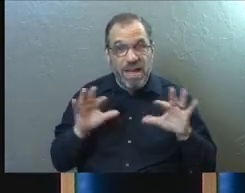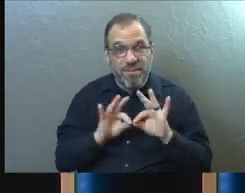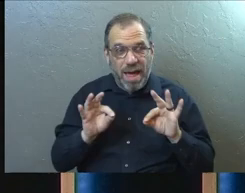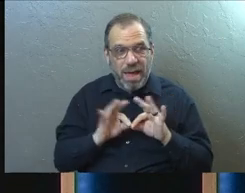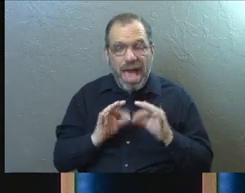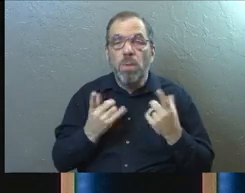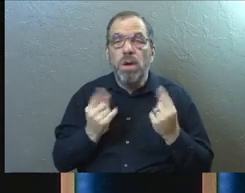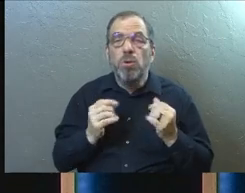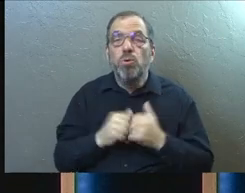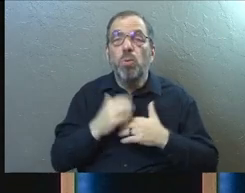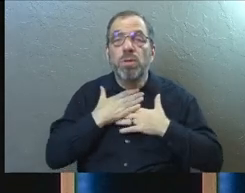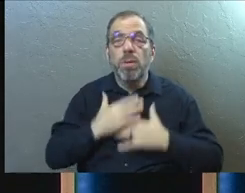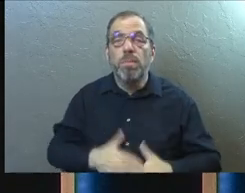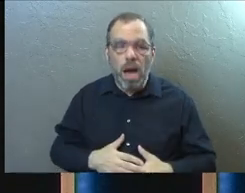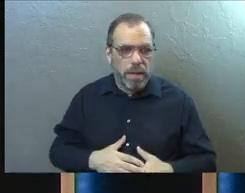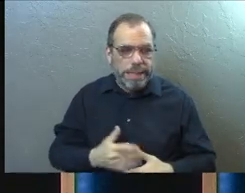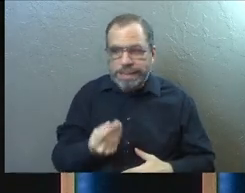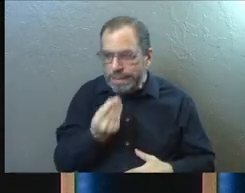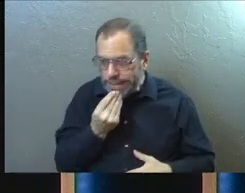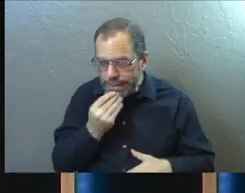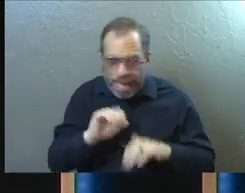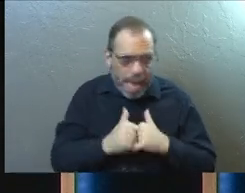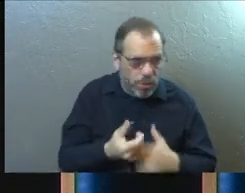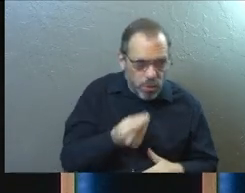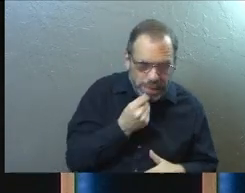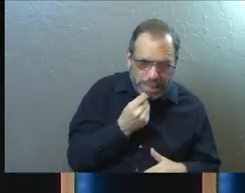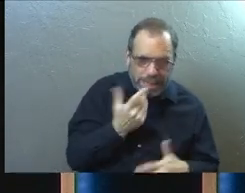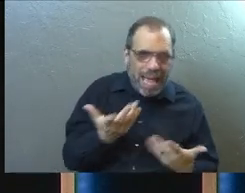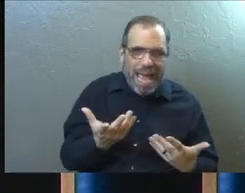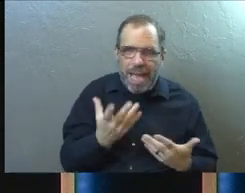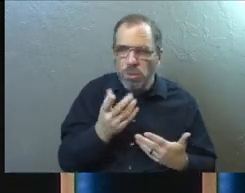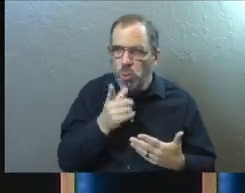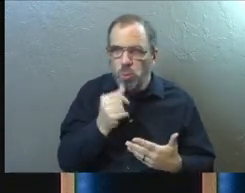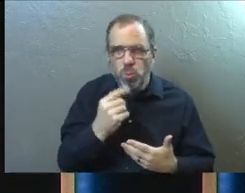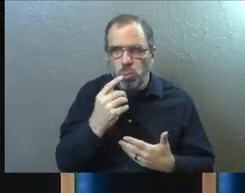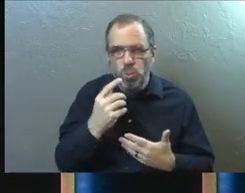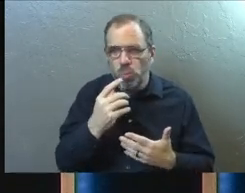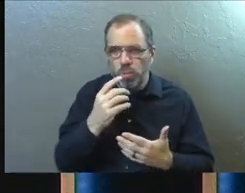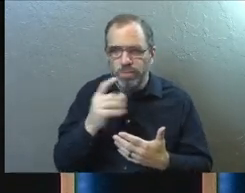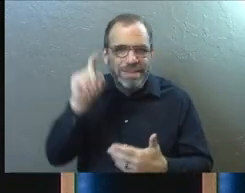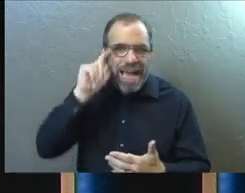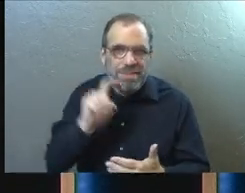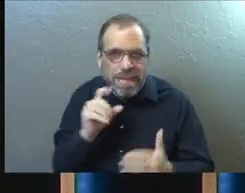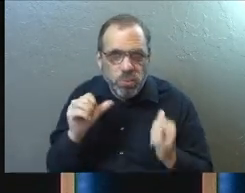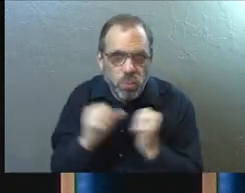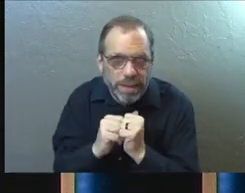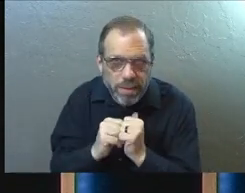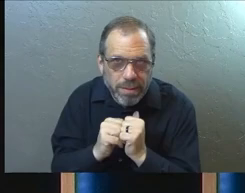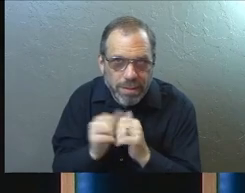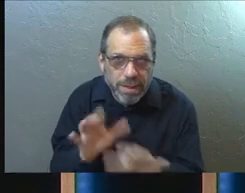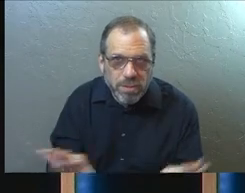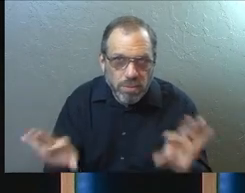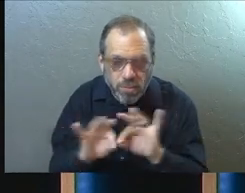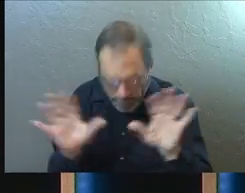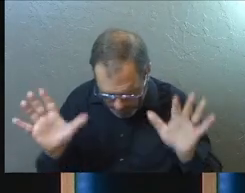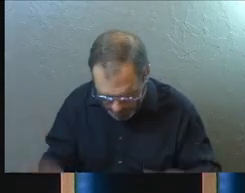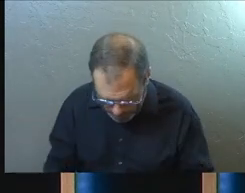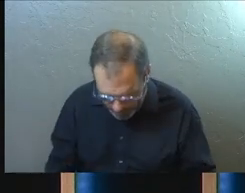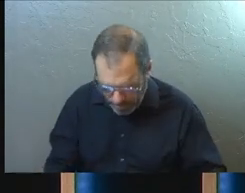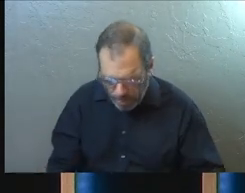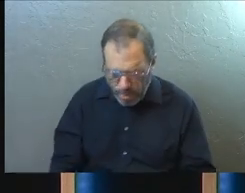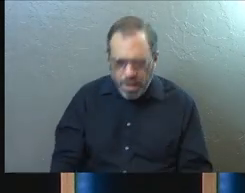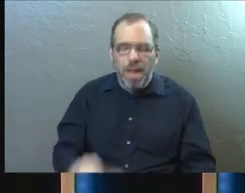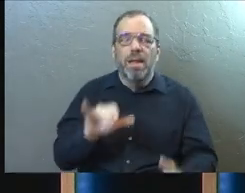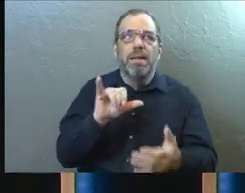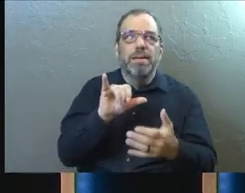and what you do with it, what you eat, how you eat, and who you sleep with matters. There's actually a lot of importance